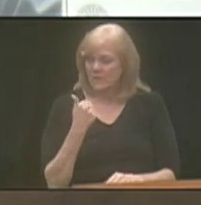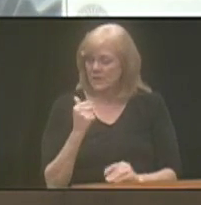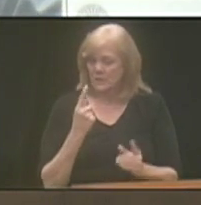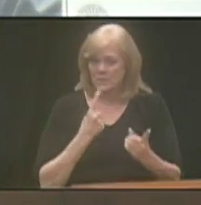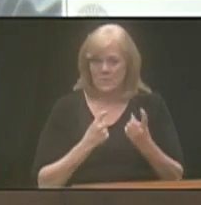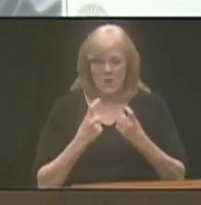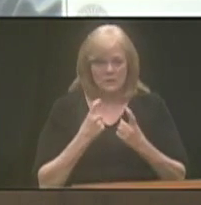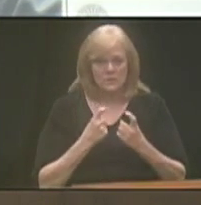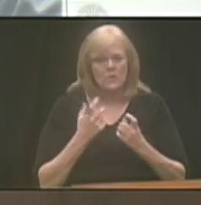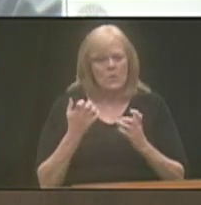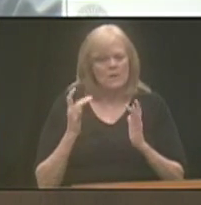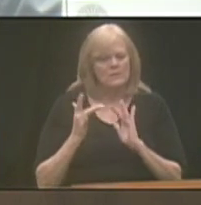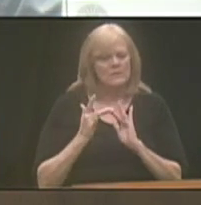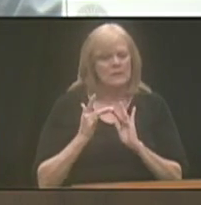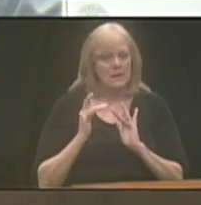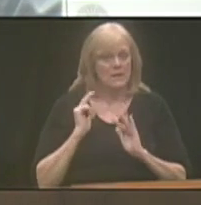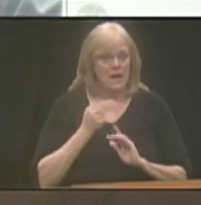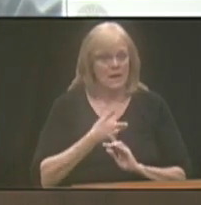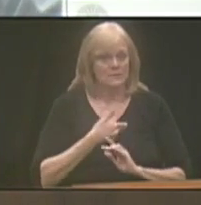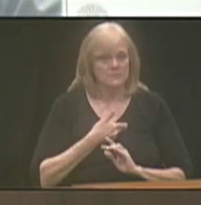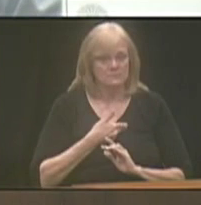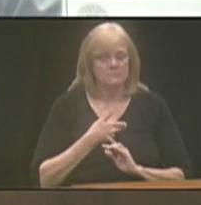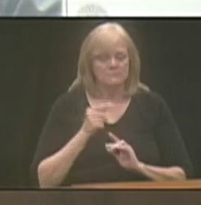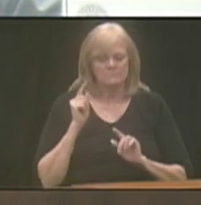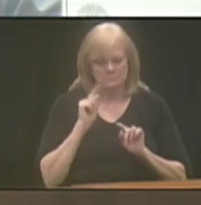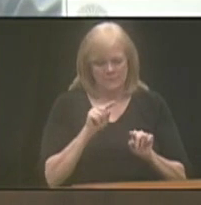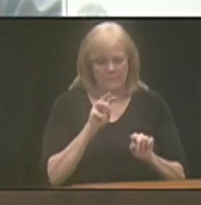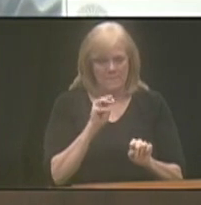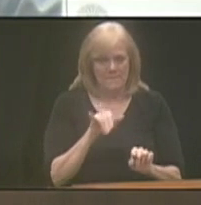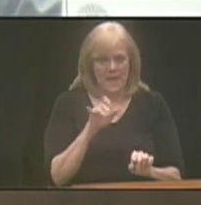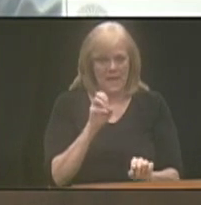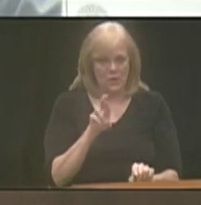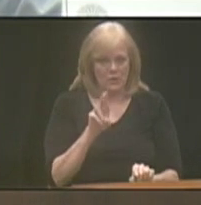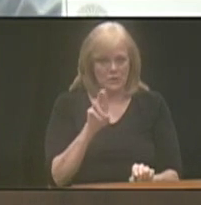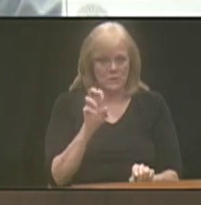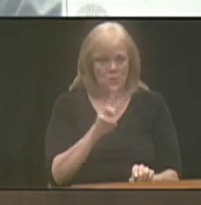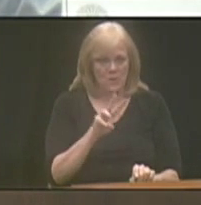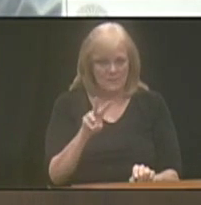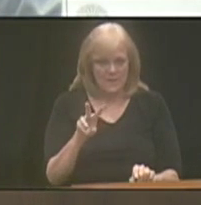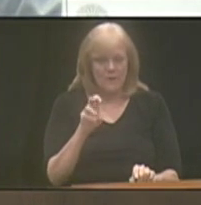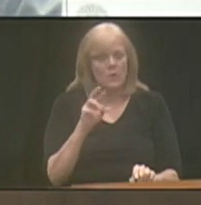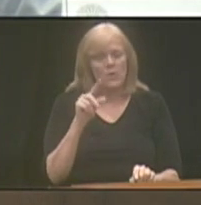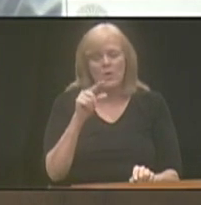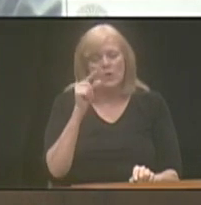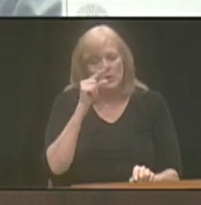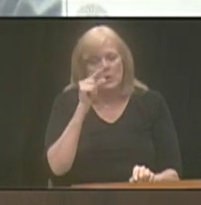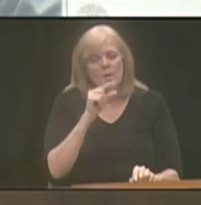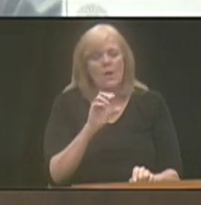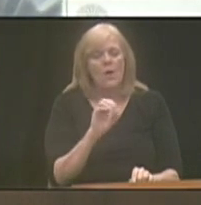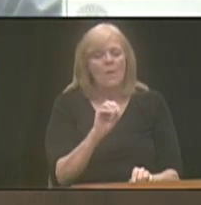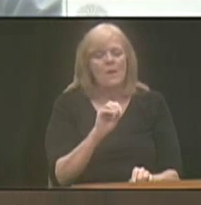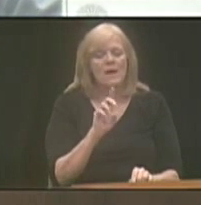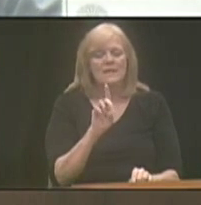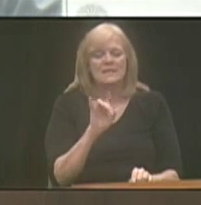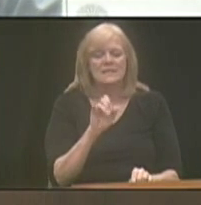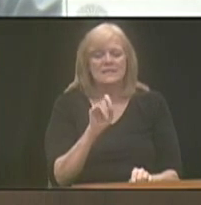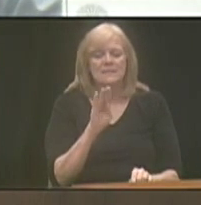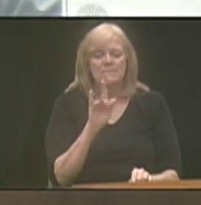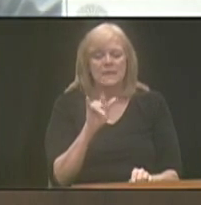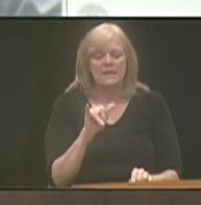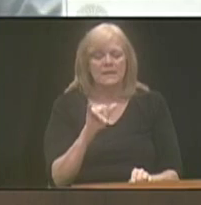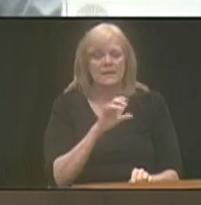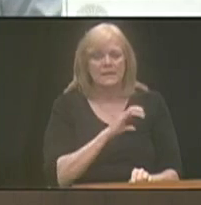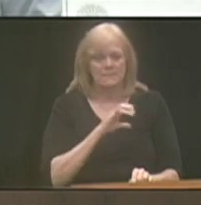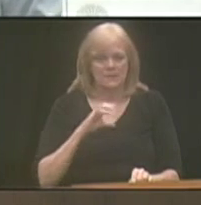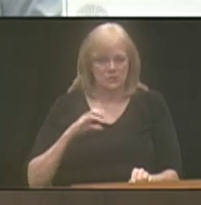questions or would like to get in touch with us, just head to the mayor's website, or just Google Omaha Disabilities Commission, and it will take you right